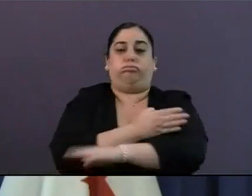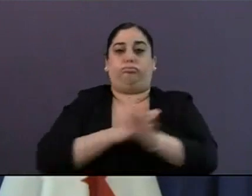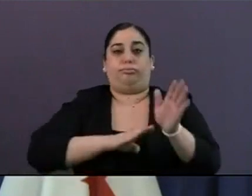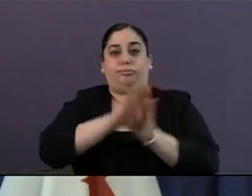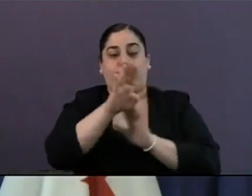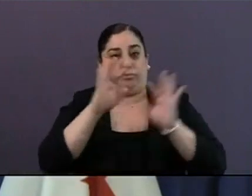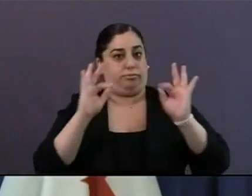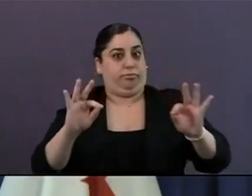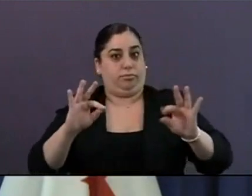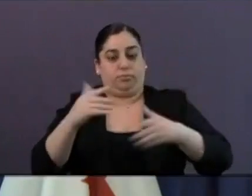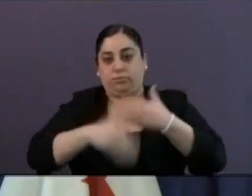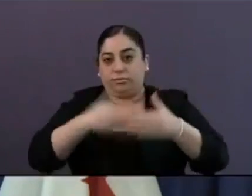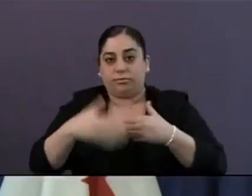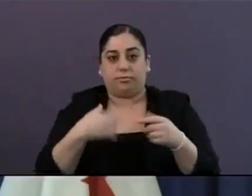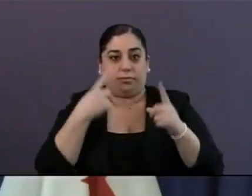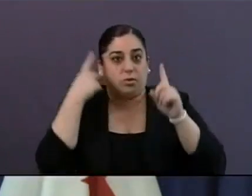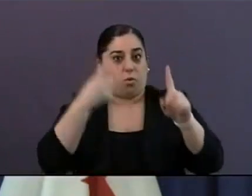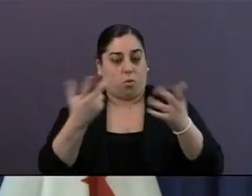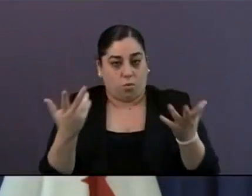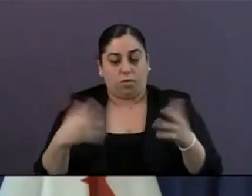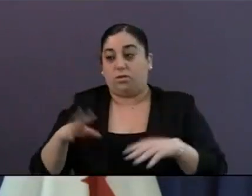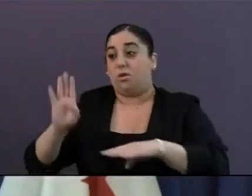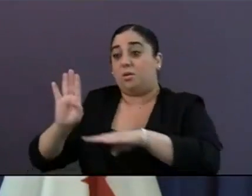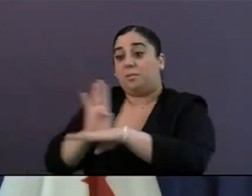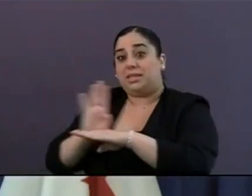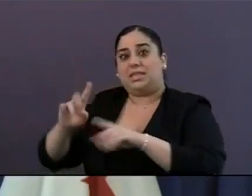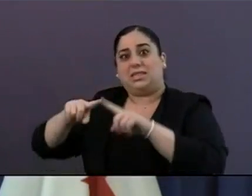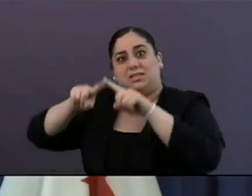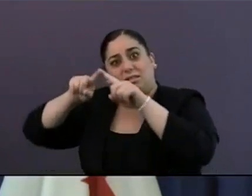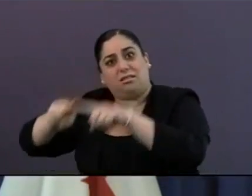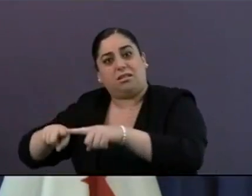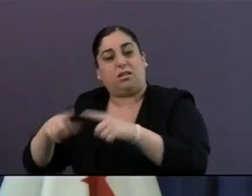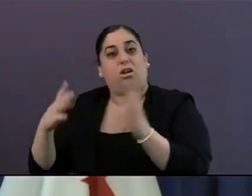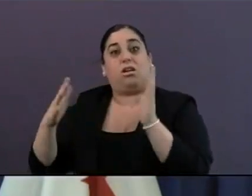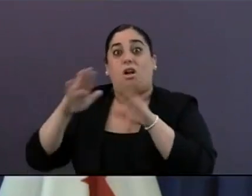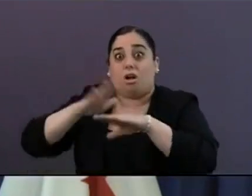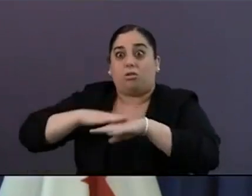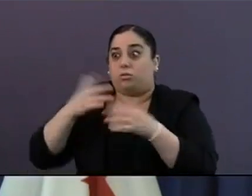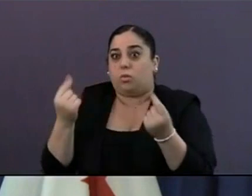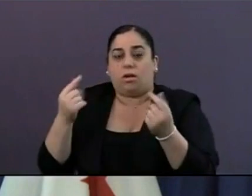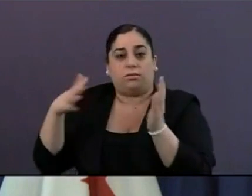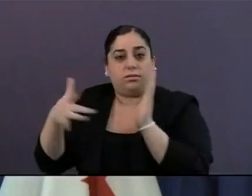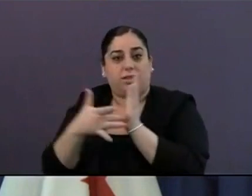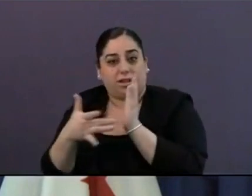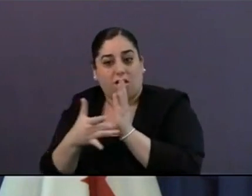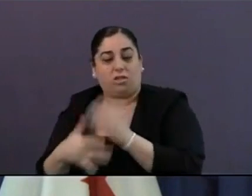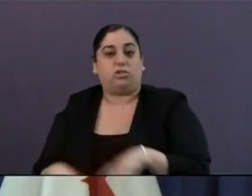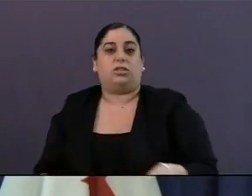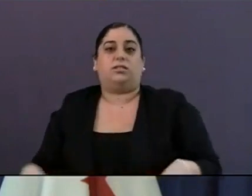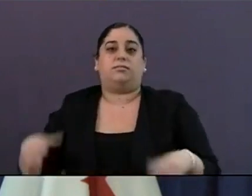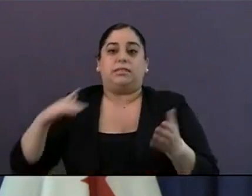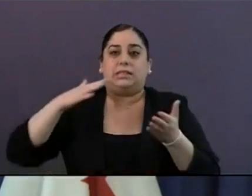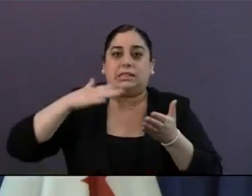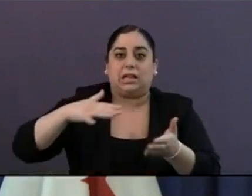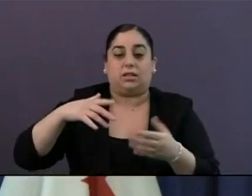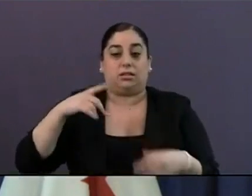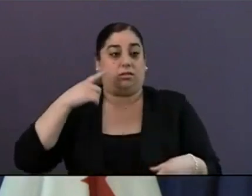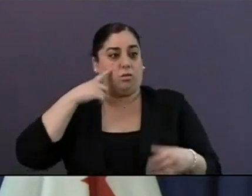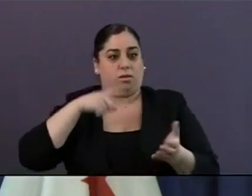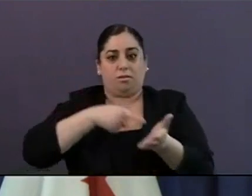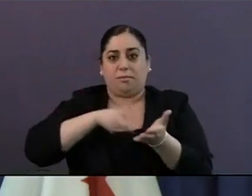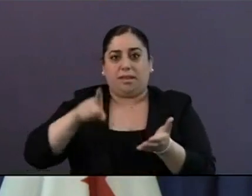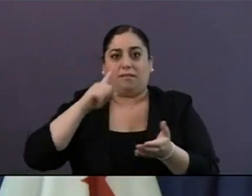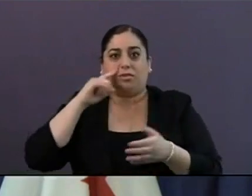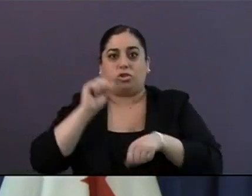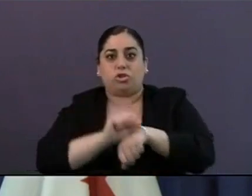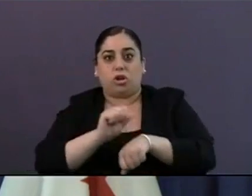tech-savvy businesses and create new technologies and high-paying jobs. Connectivity, as the mayor mentioned, is more